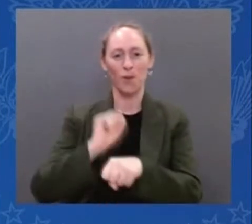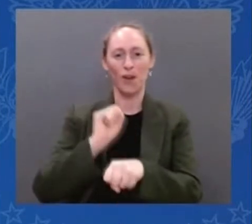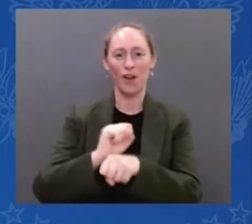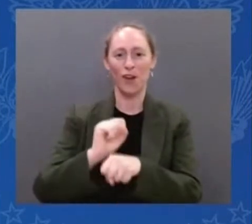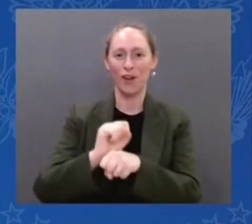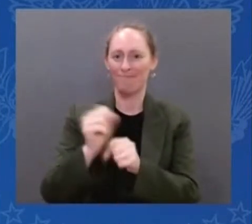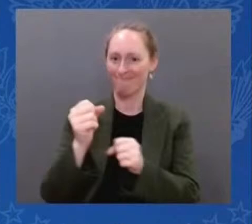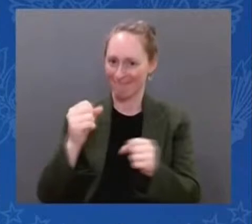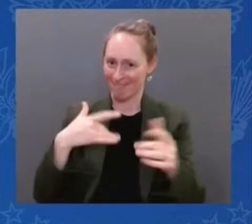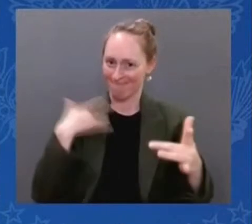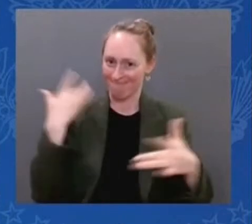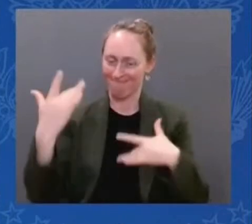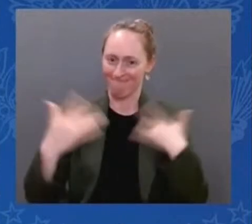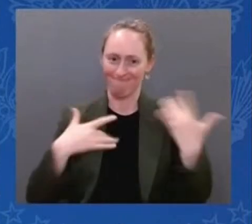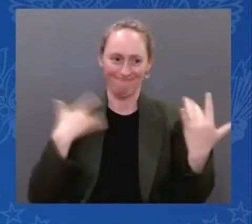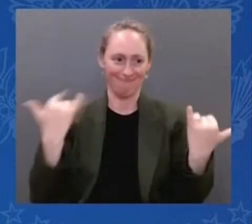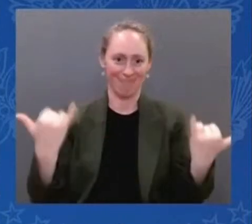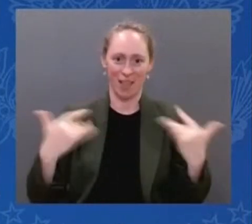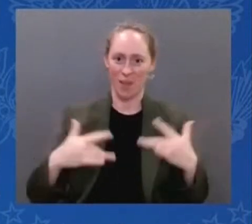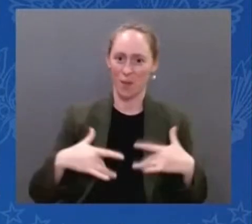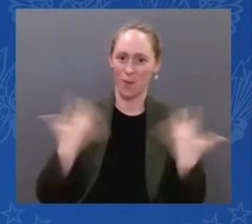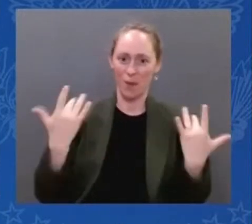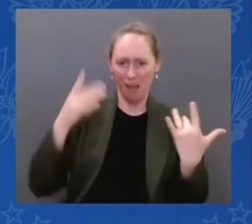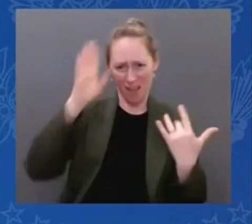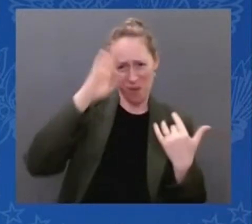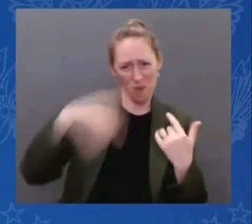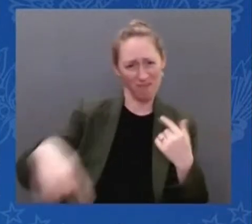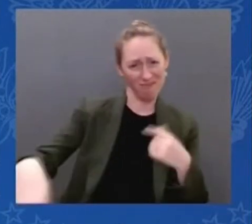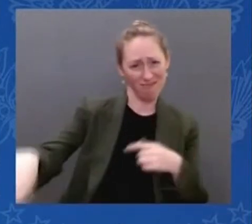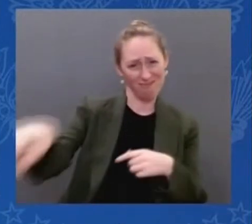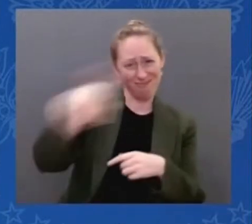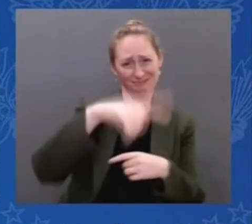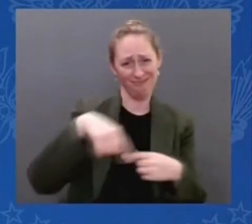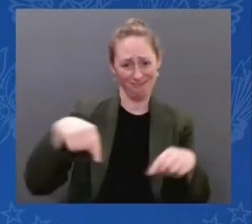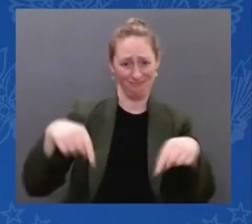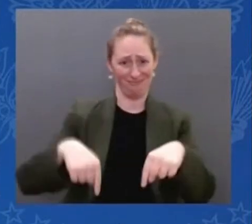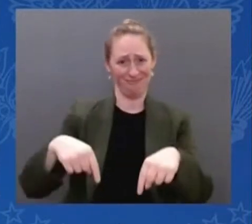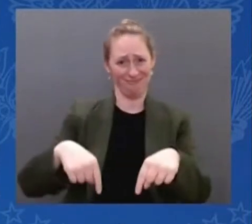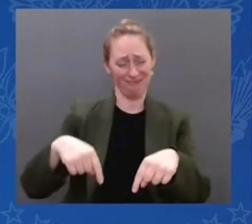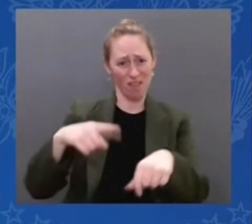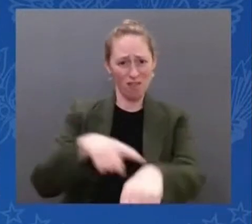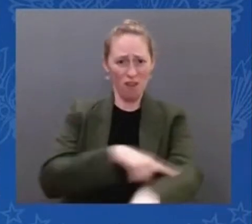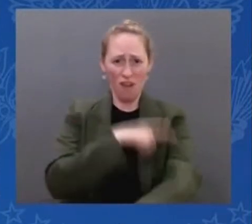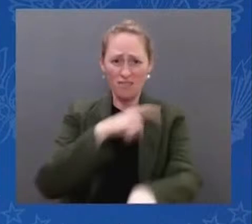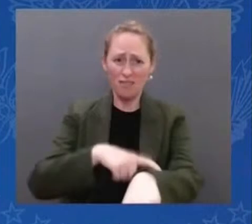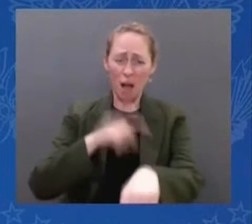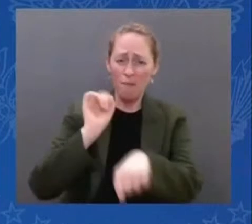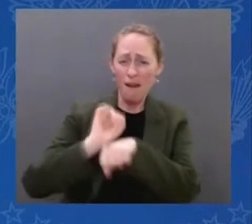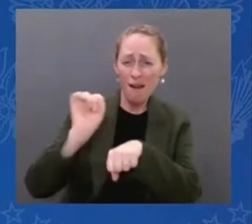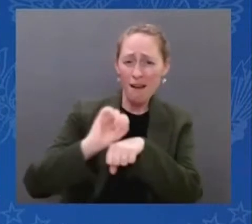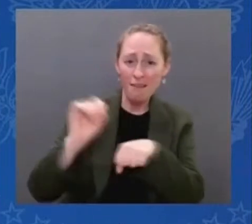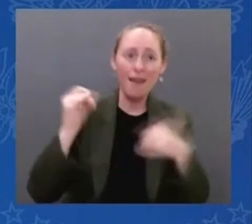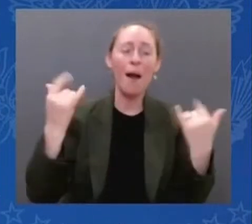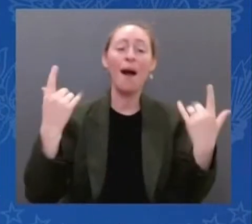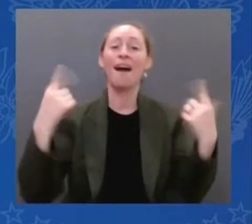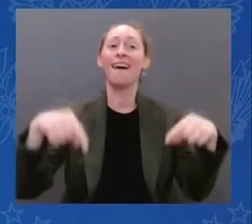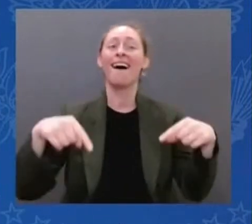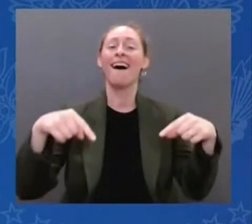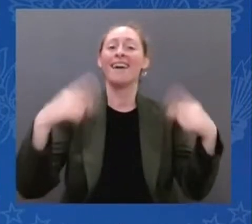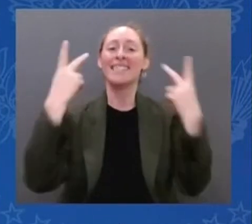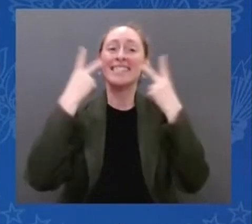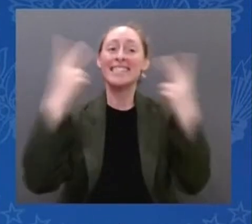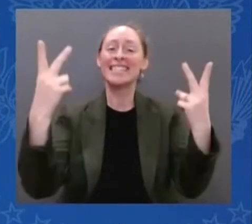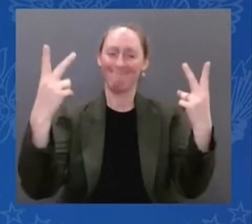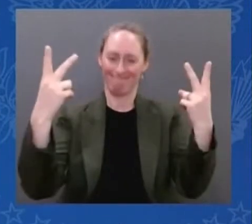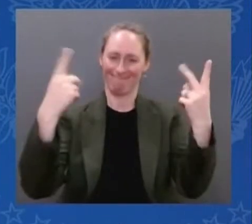laboring on for decades. So to our President Joe Biden, thank you for your leadership around all of these issues, our NASA